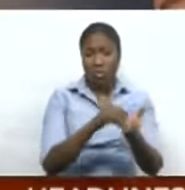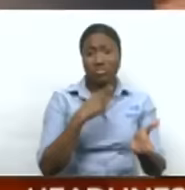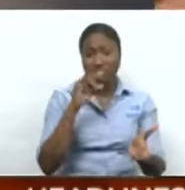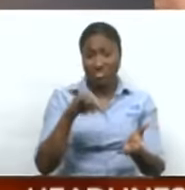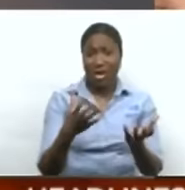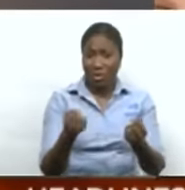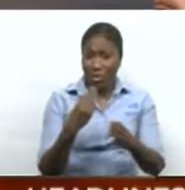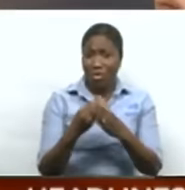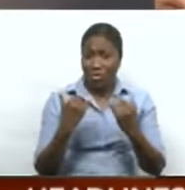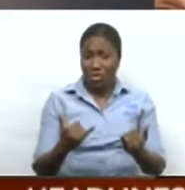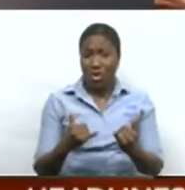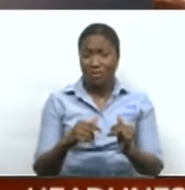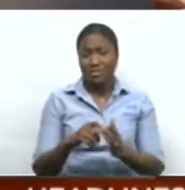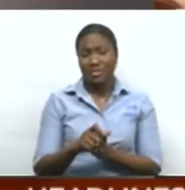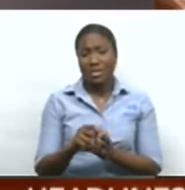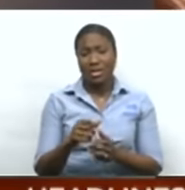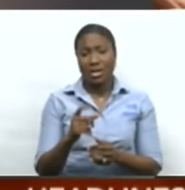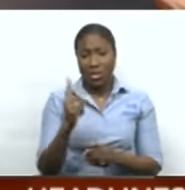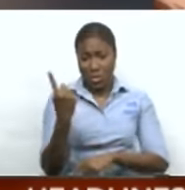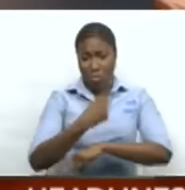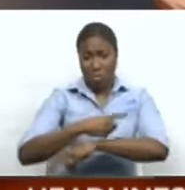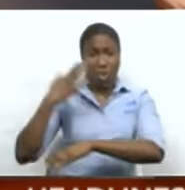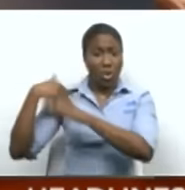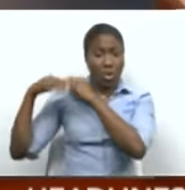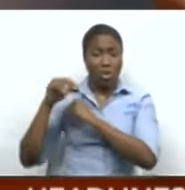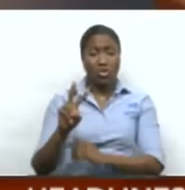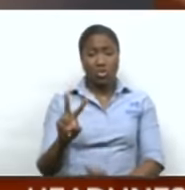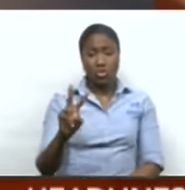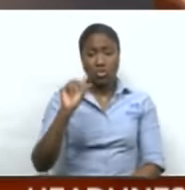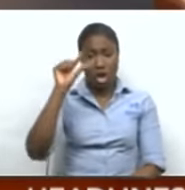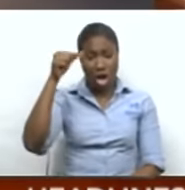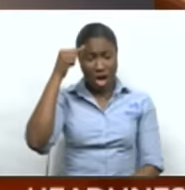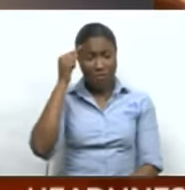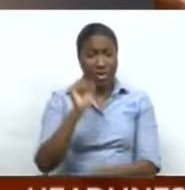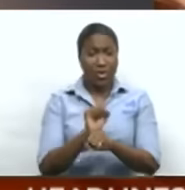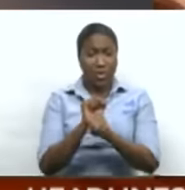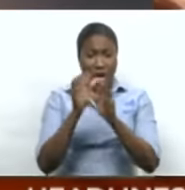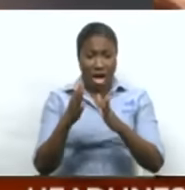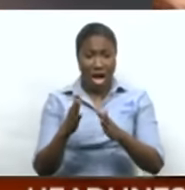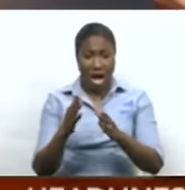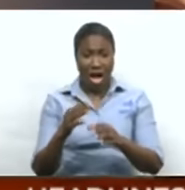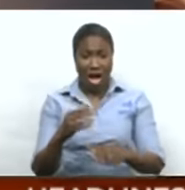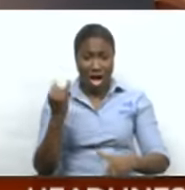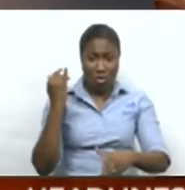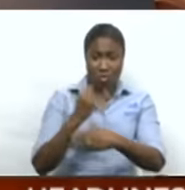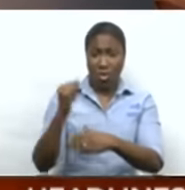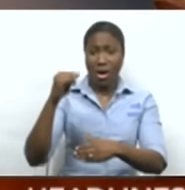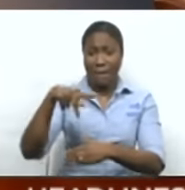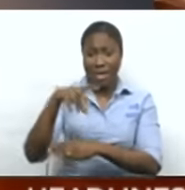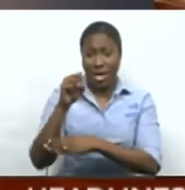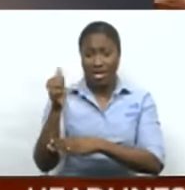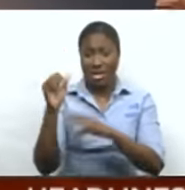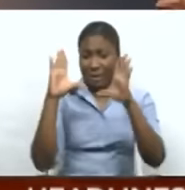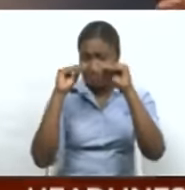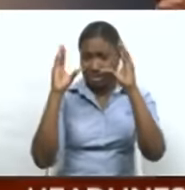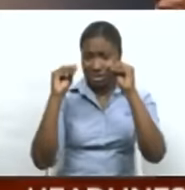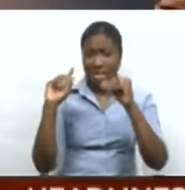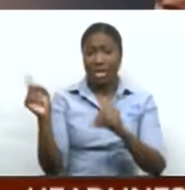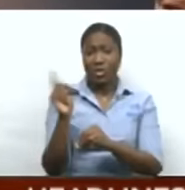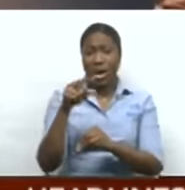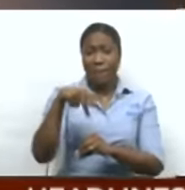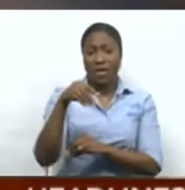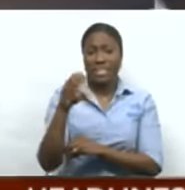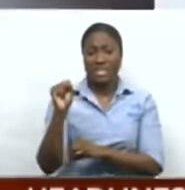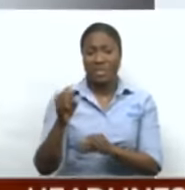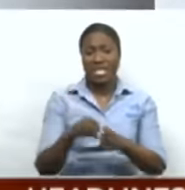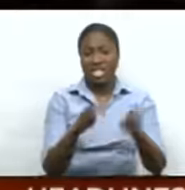Less than 24 hours ago, two government workers disrupted a PSA meeting on wage negotiations which took place at the Port of